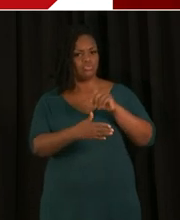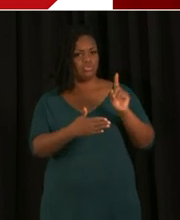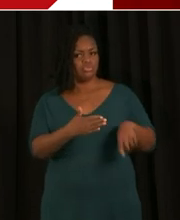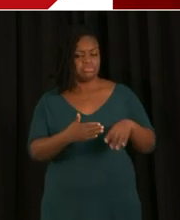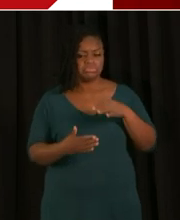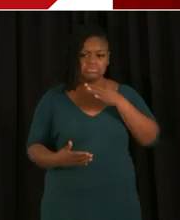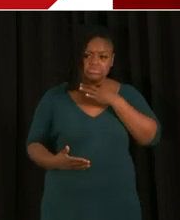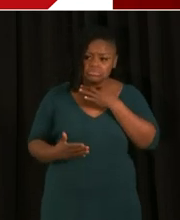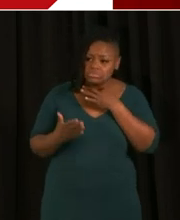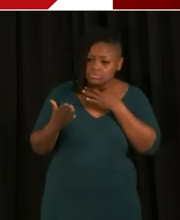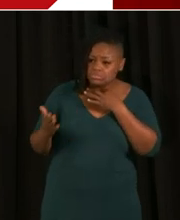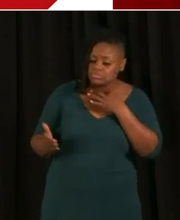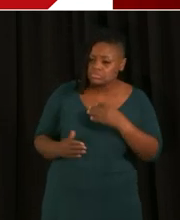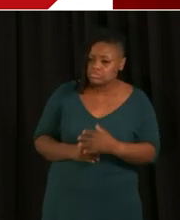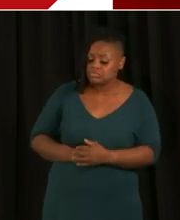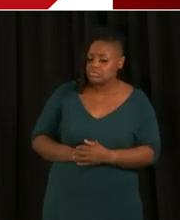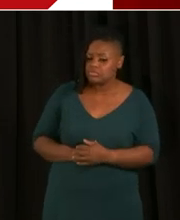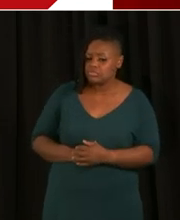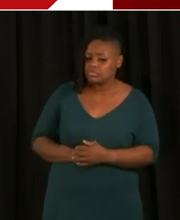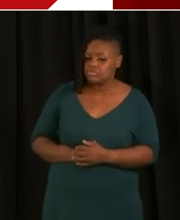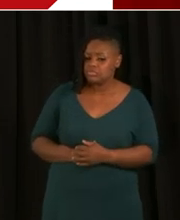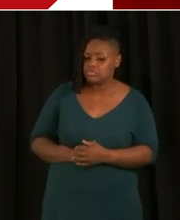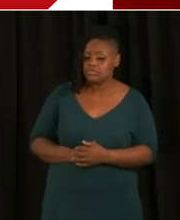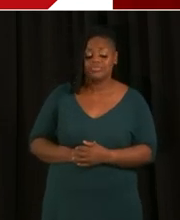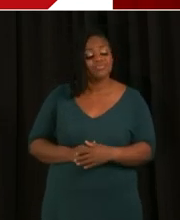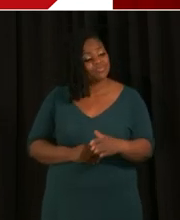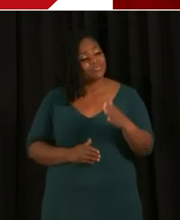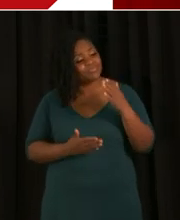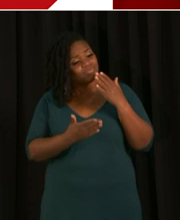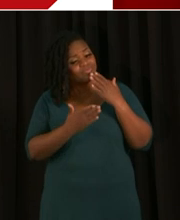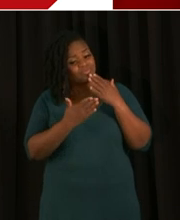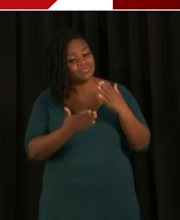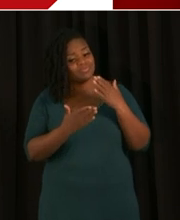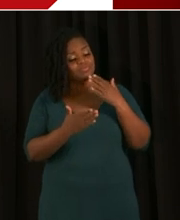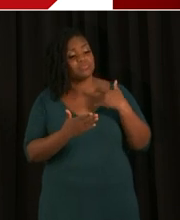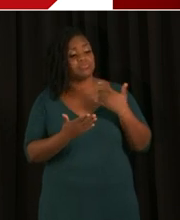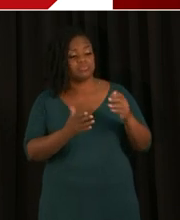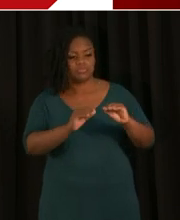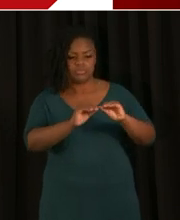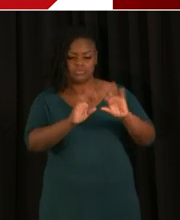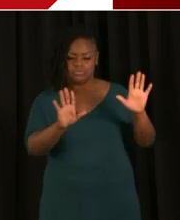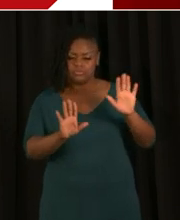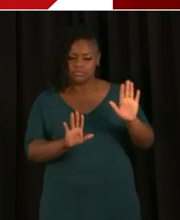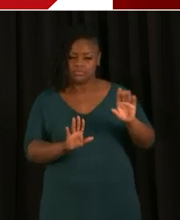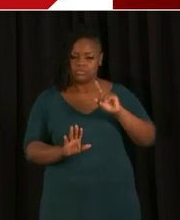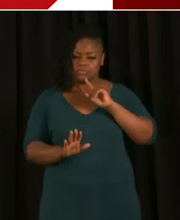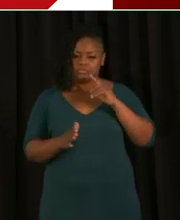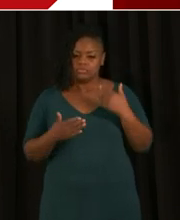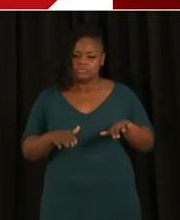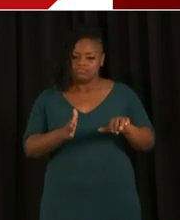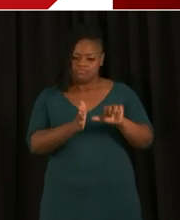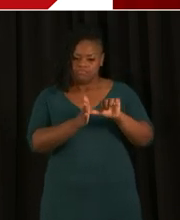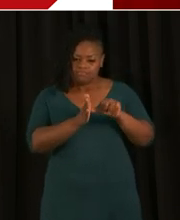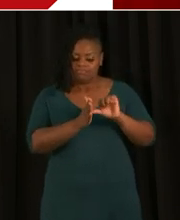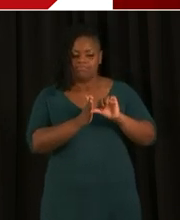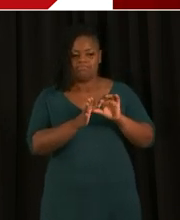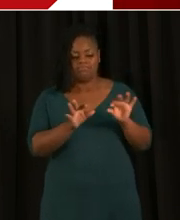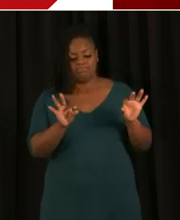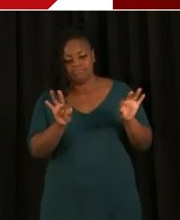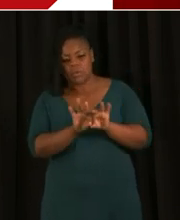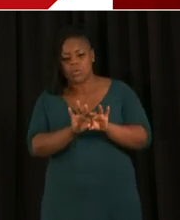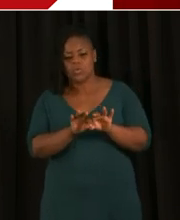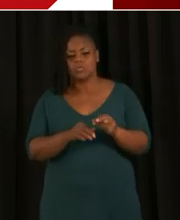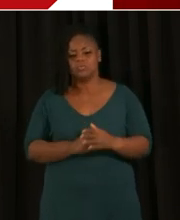Yeah, thanks, Tomas. I want to be really clear on this one because I think this is a tremendously important point. We are asking folks who have insurance